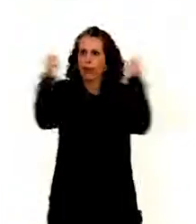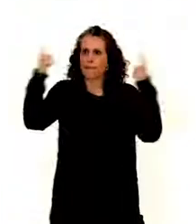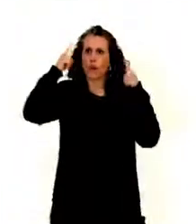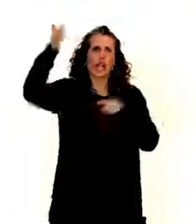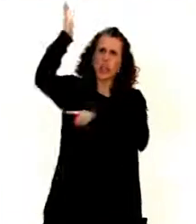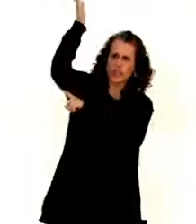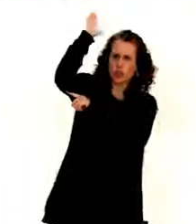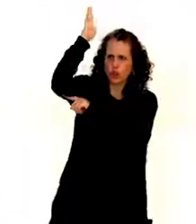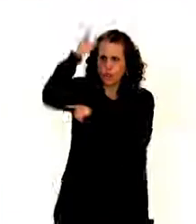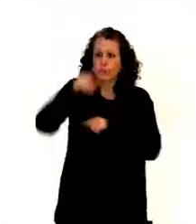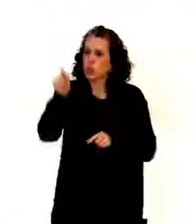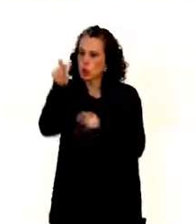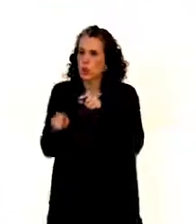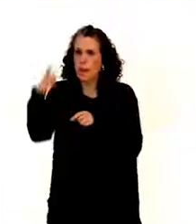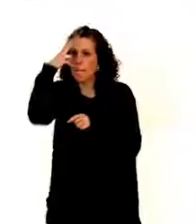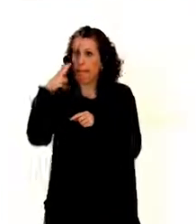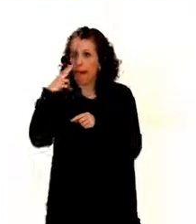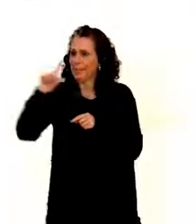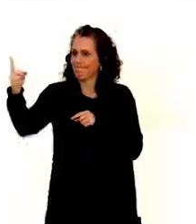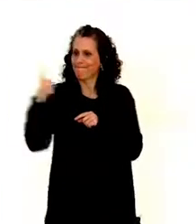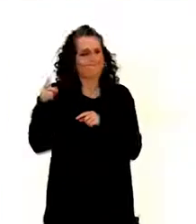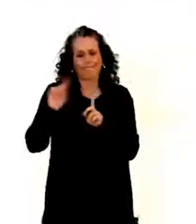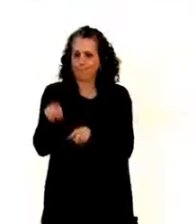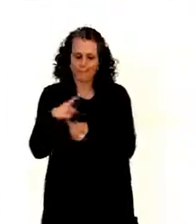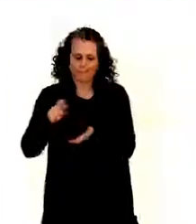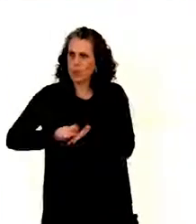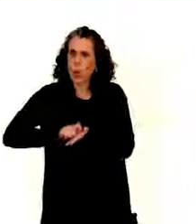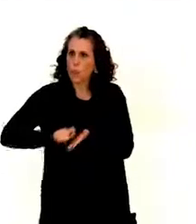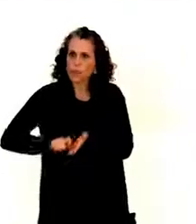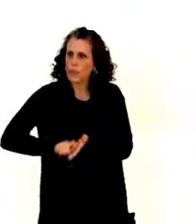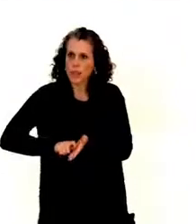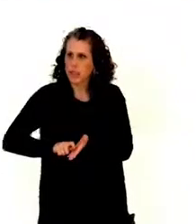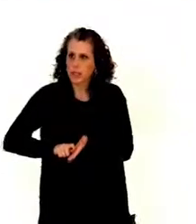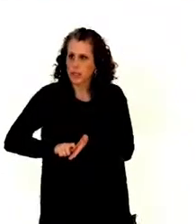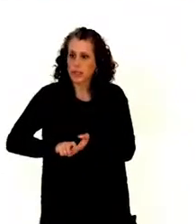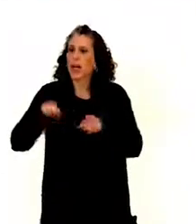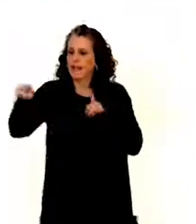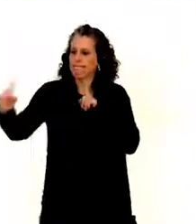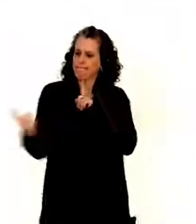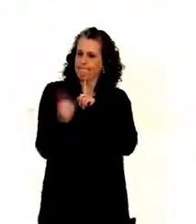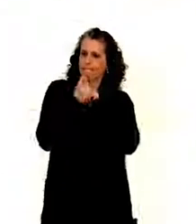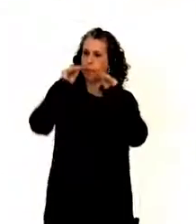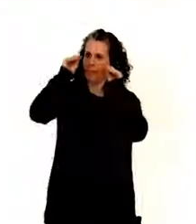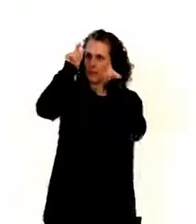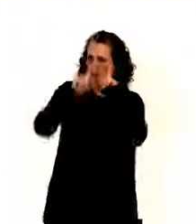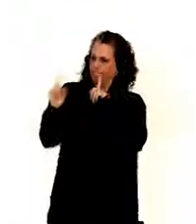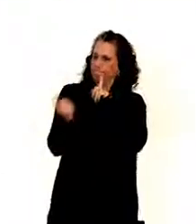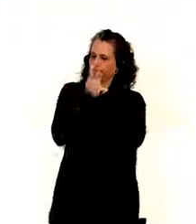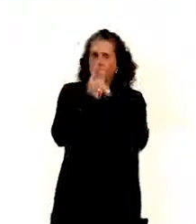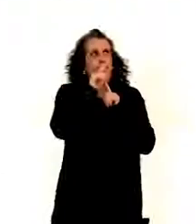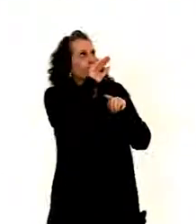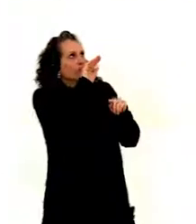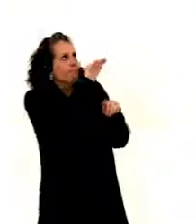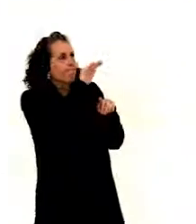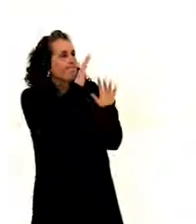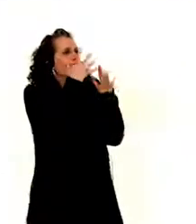student is not able to take notes. So, he goes to the professor and asks if he or she can